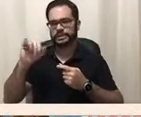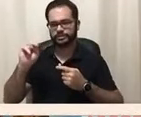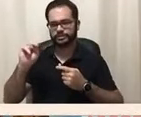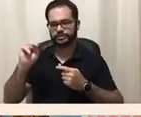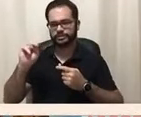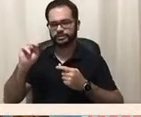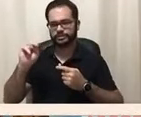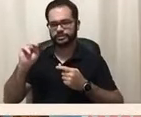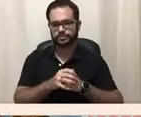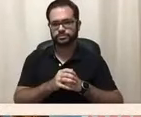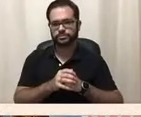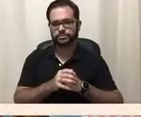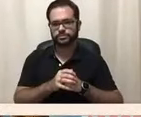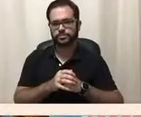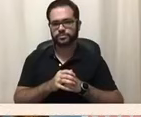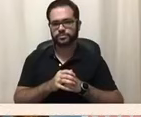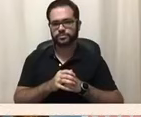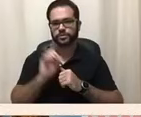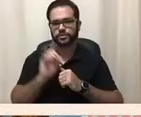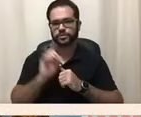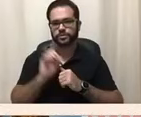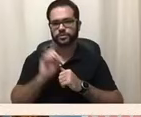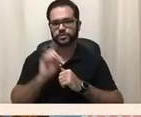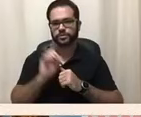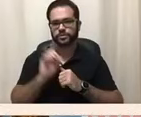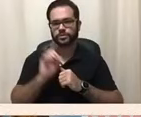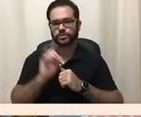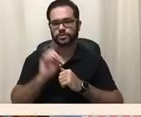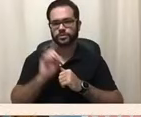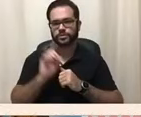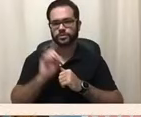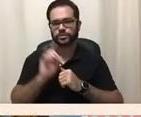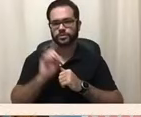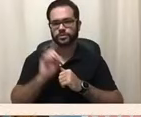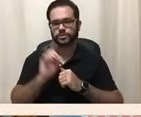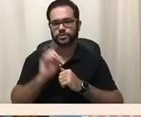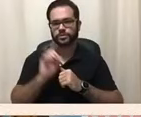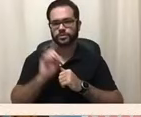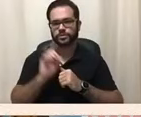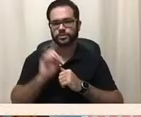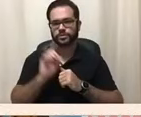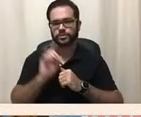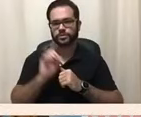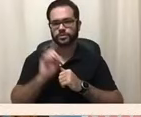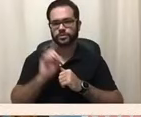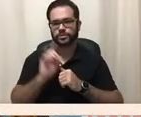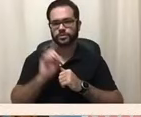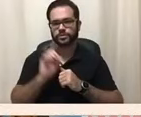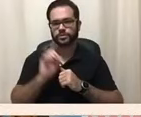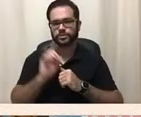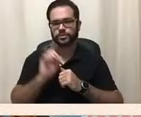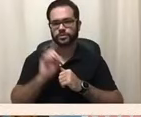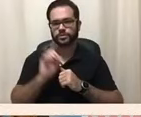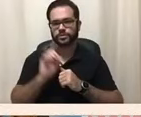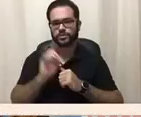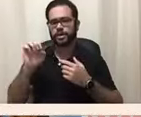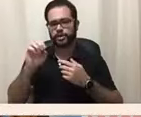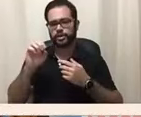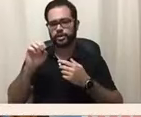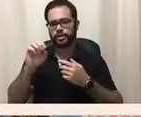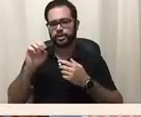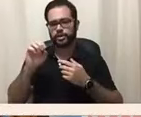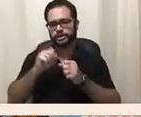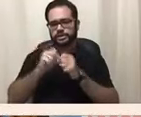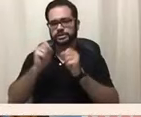system, TenCare, disability advocates in Tennessee begin to sit in in the governor's office for the last,